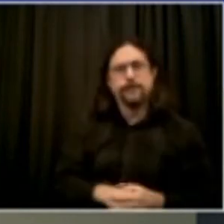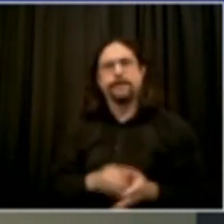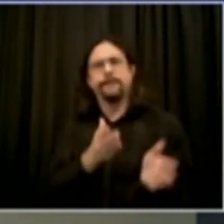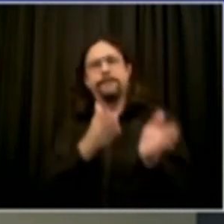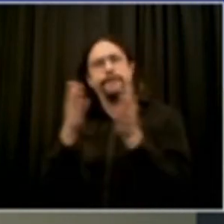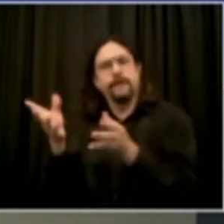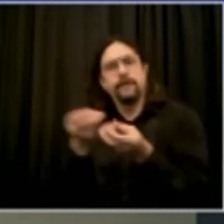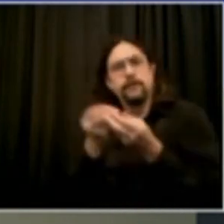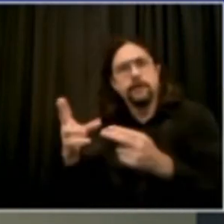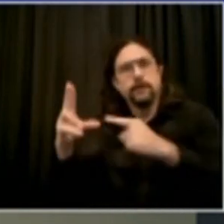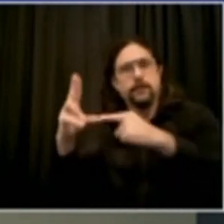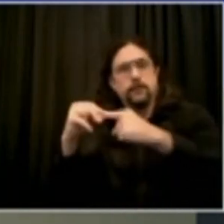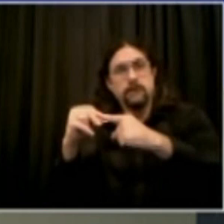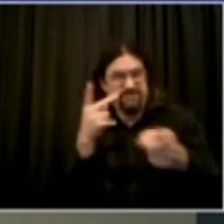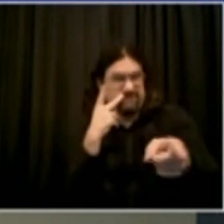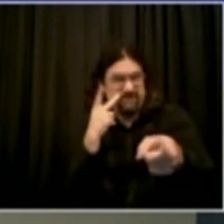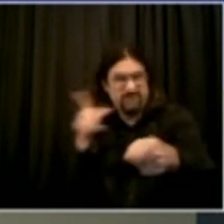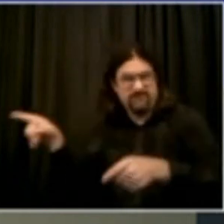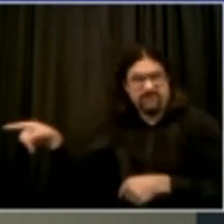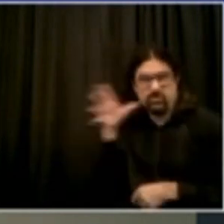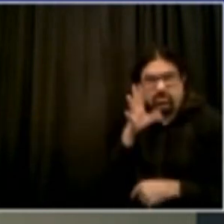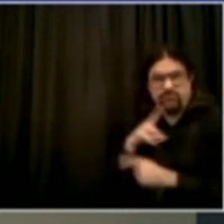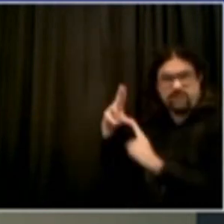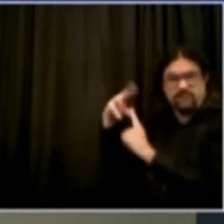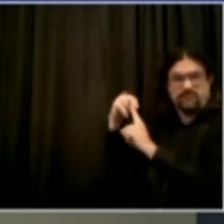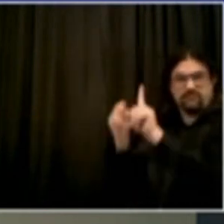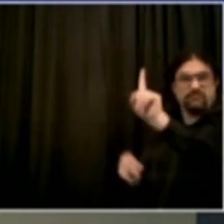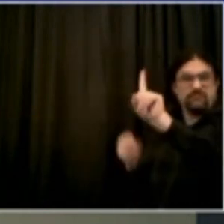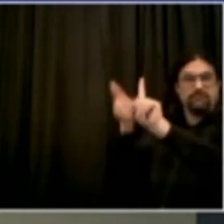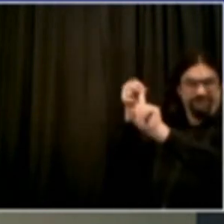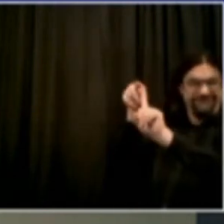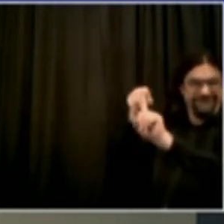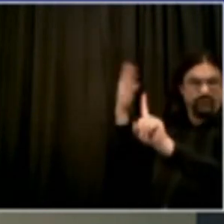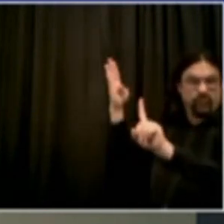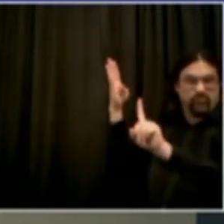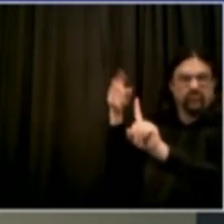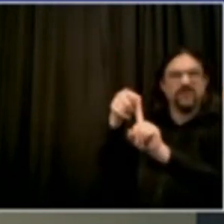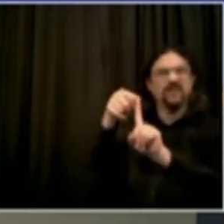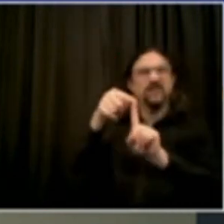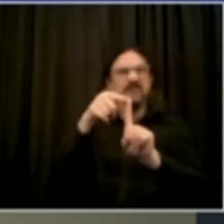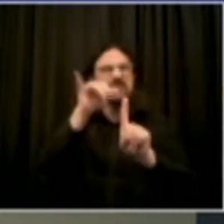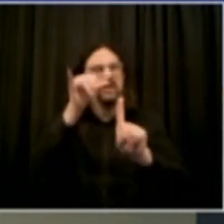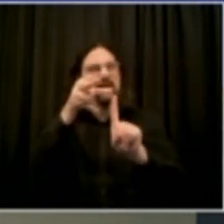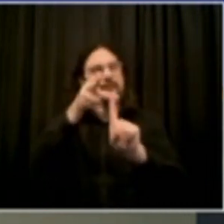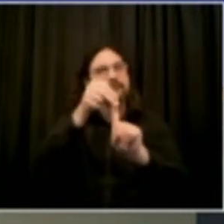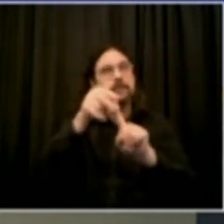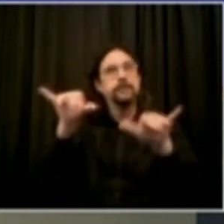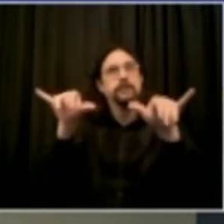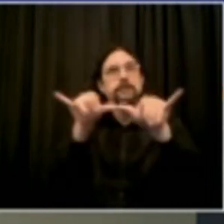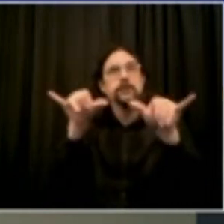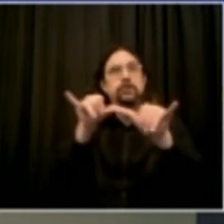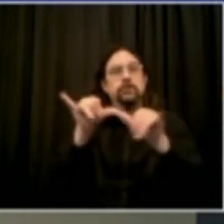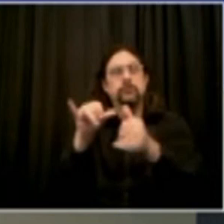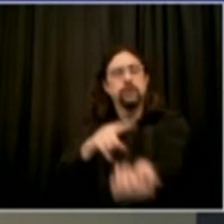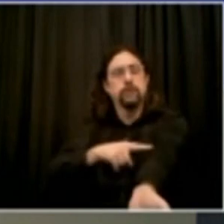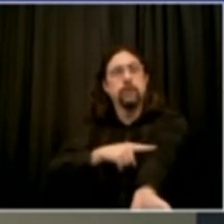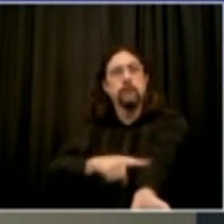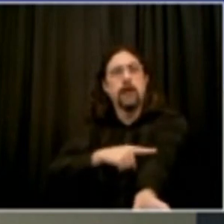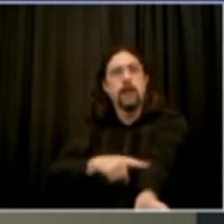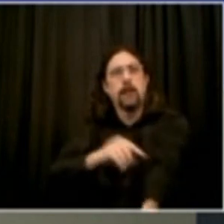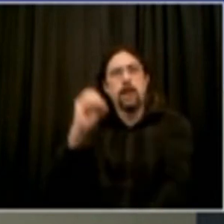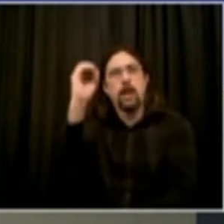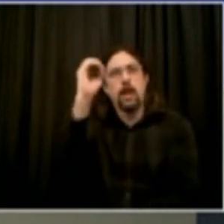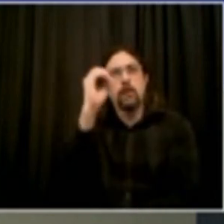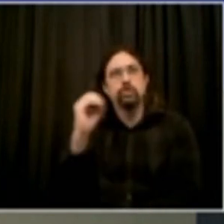saturation in your blood. This information is really important because a low oxygen saturation can be an early warning sign that you need to seek additional